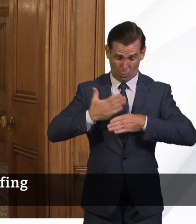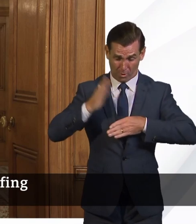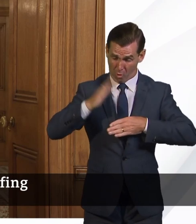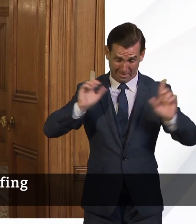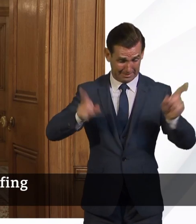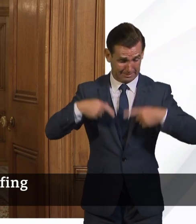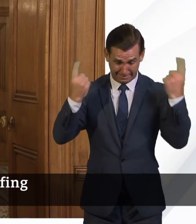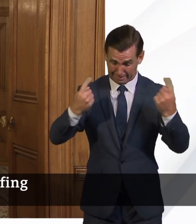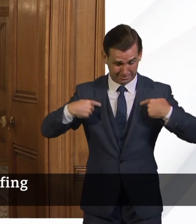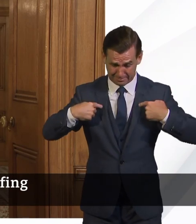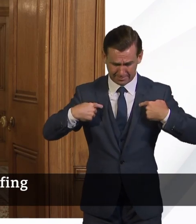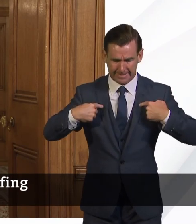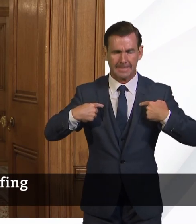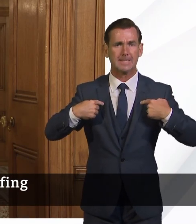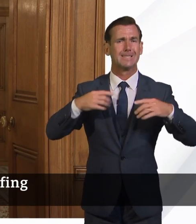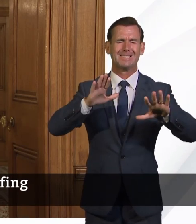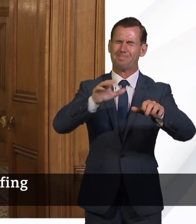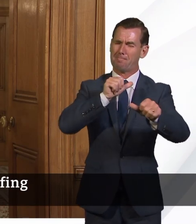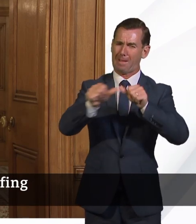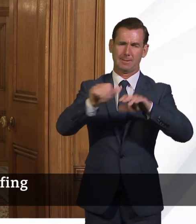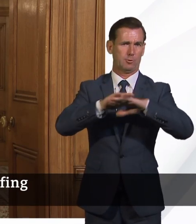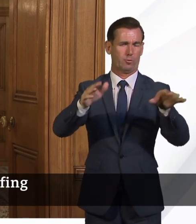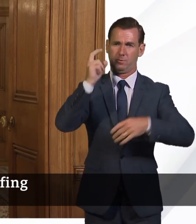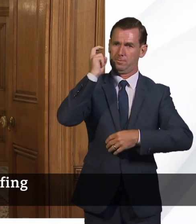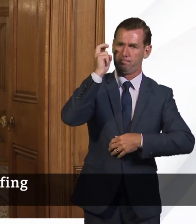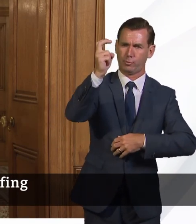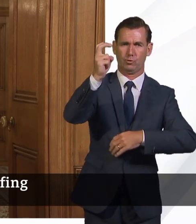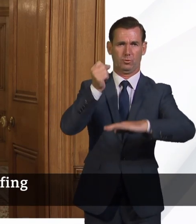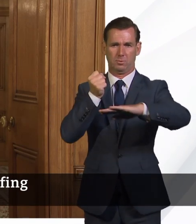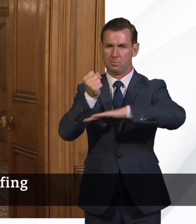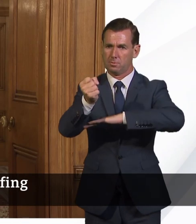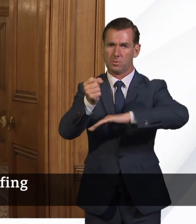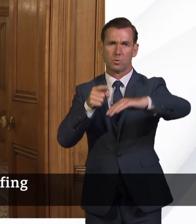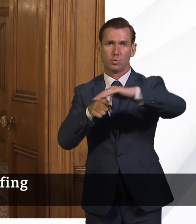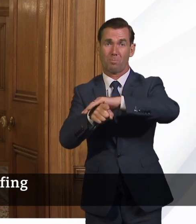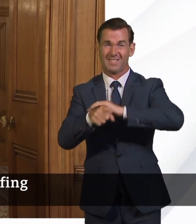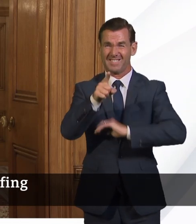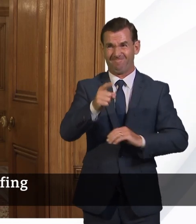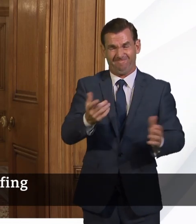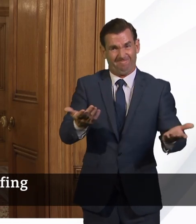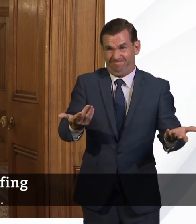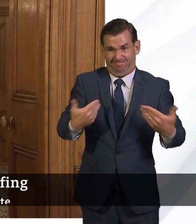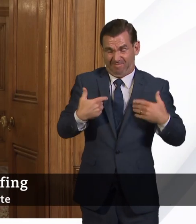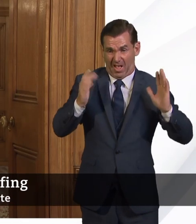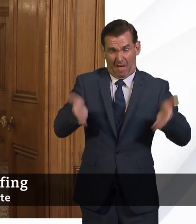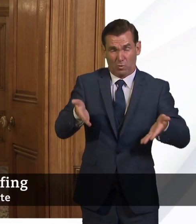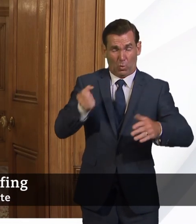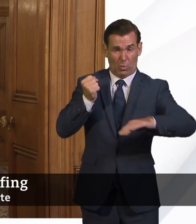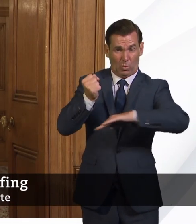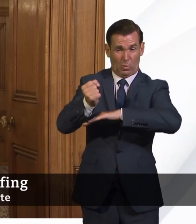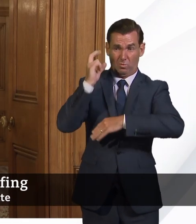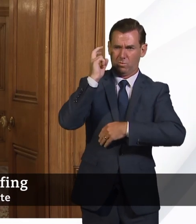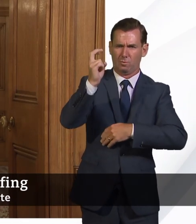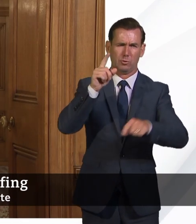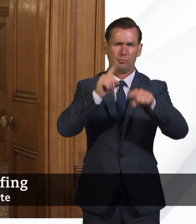you should try to avoid public transport. If you must use public transport, you should travel at quieter times of